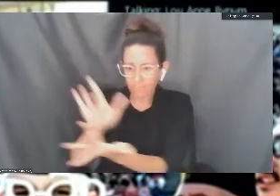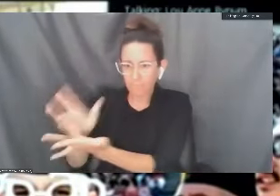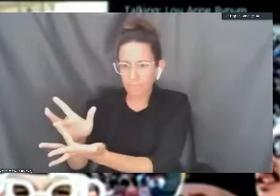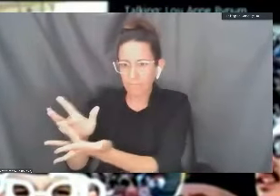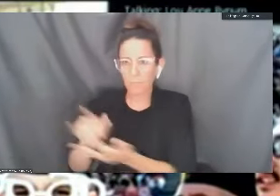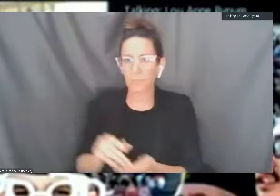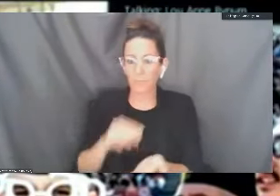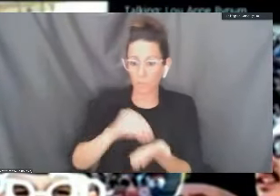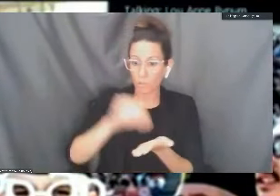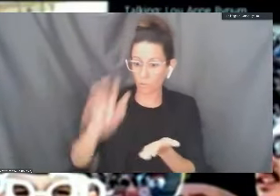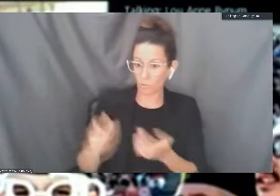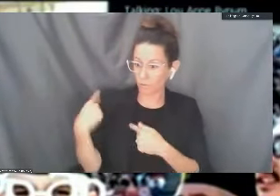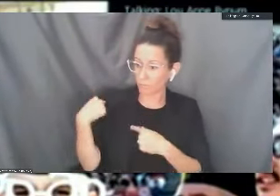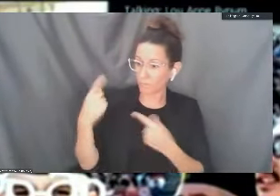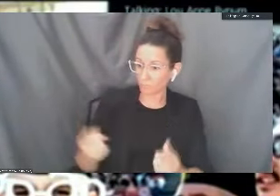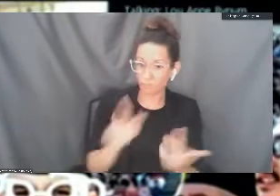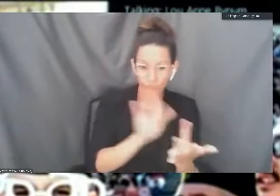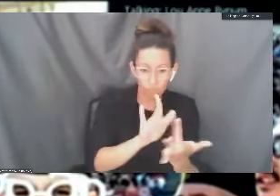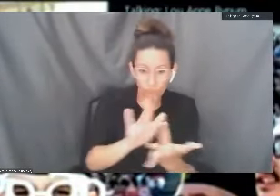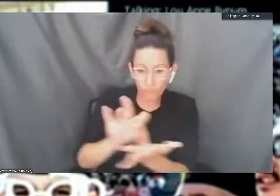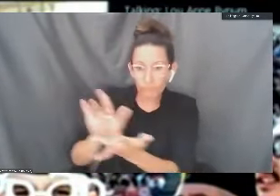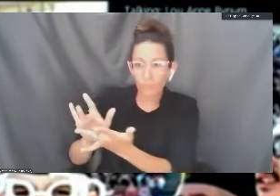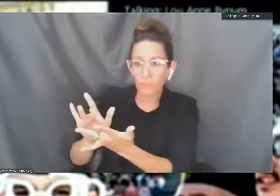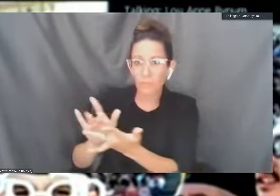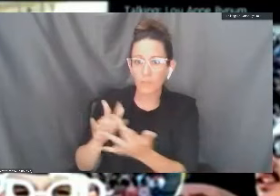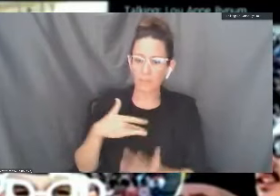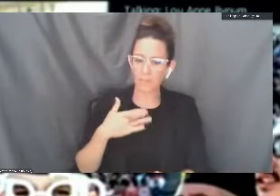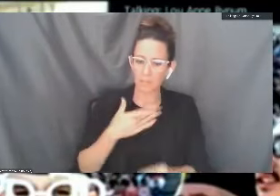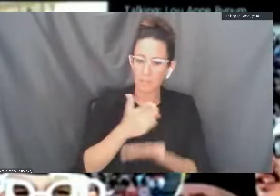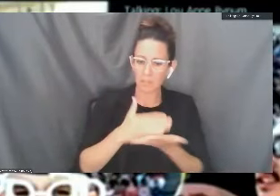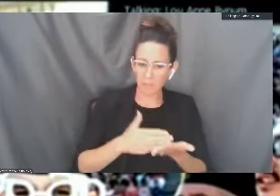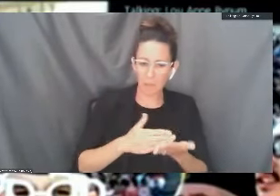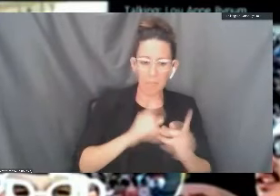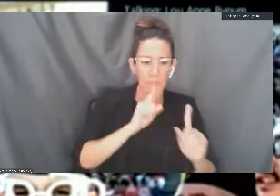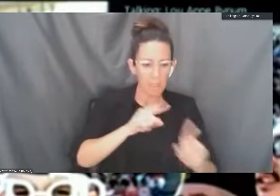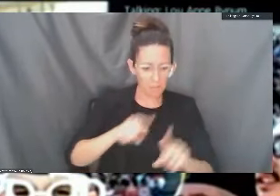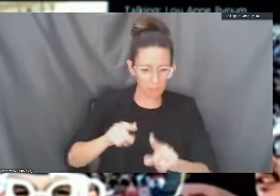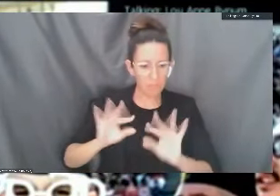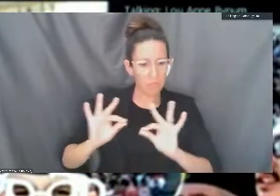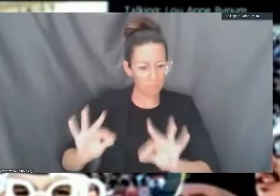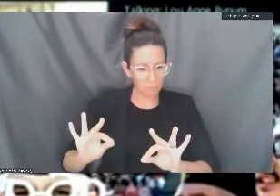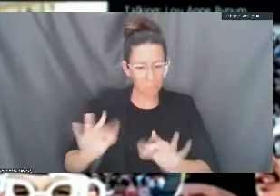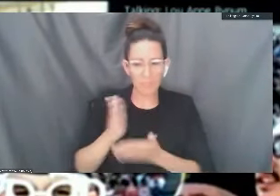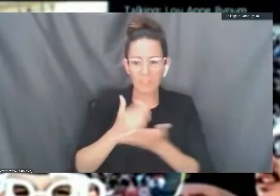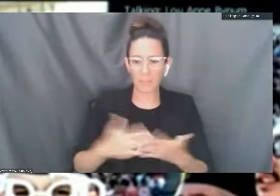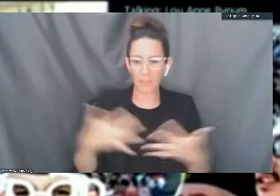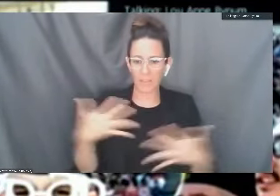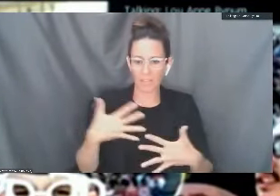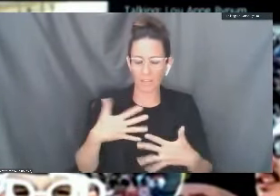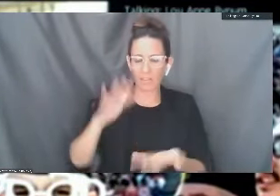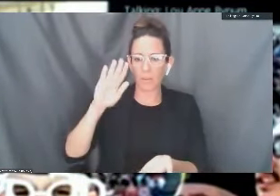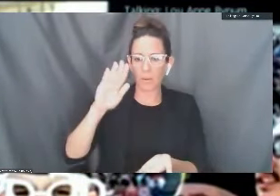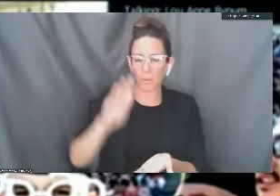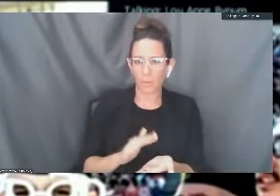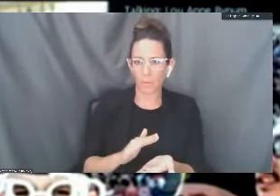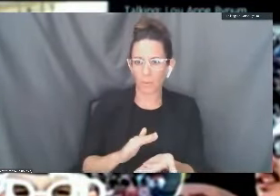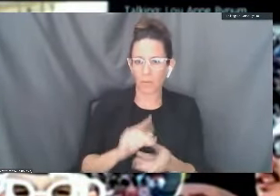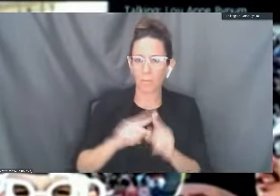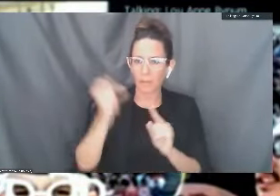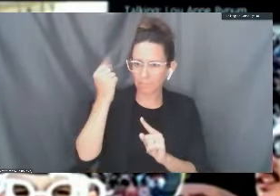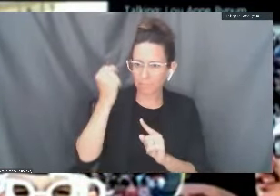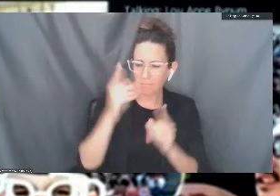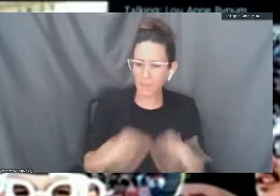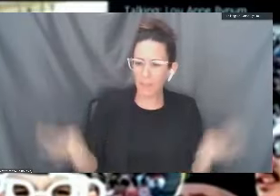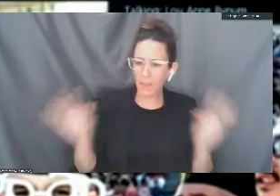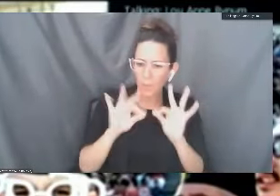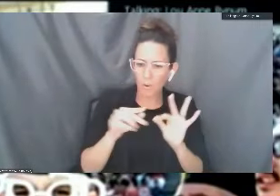Students have been doing that. They've been getting some of their questions answered, some of their fears allayed. But it's very important that you